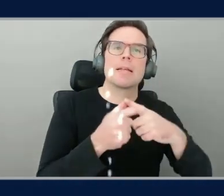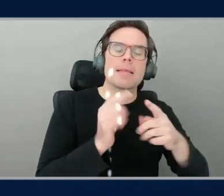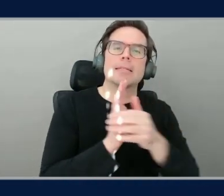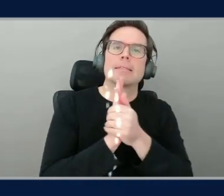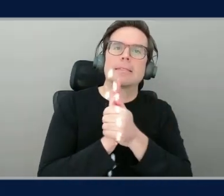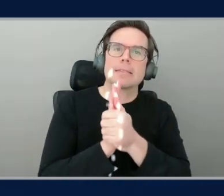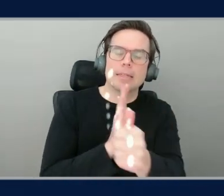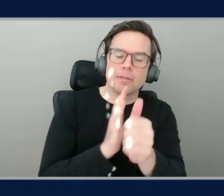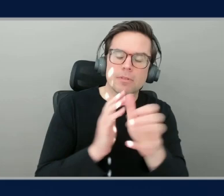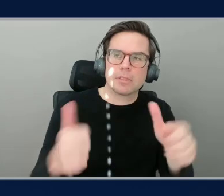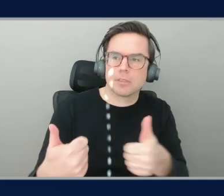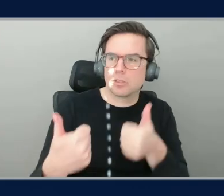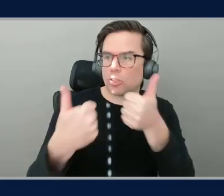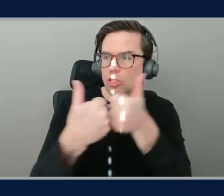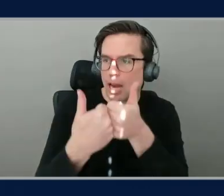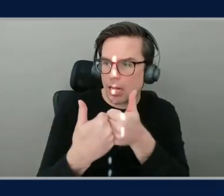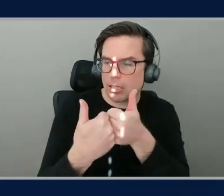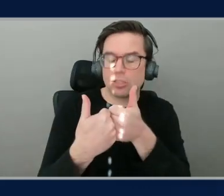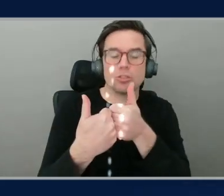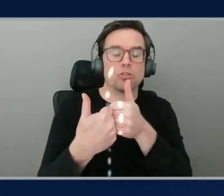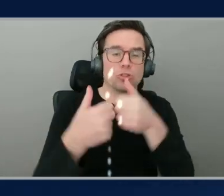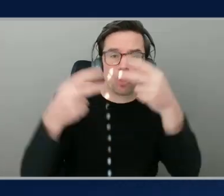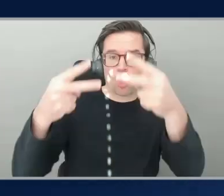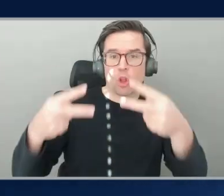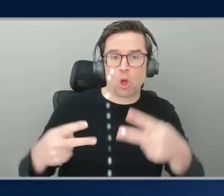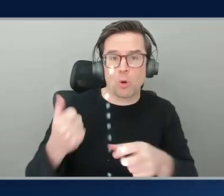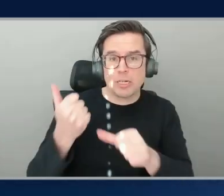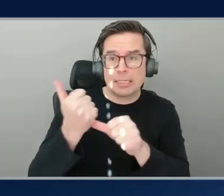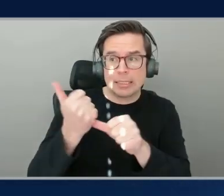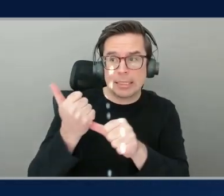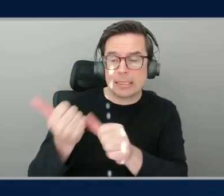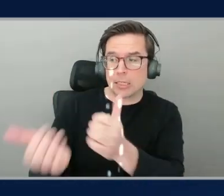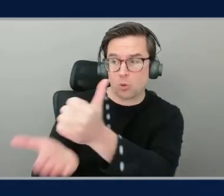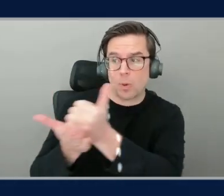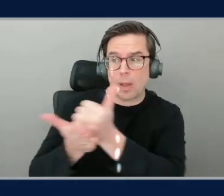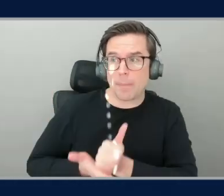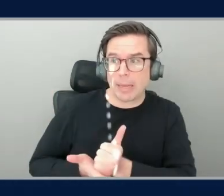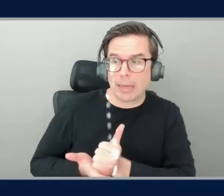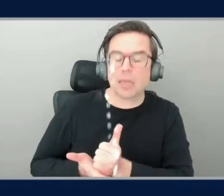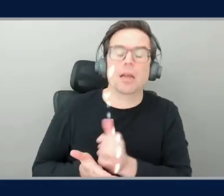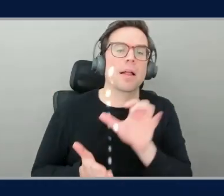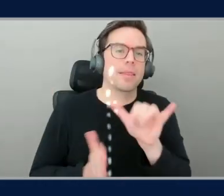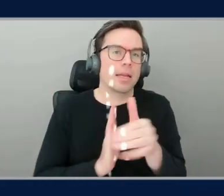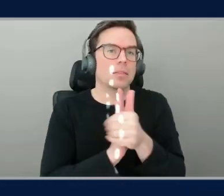assistant to help you, that's a skill that is absolutely worth developing.